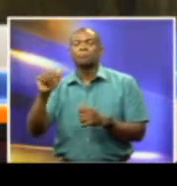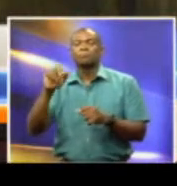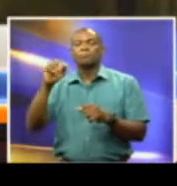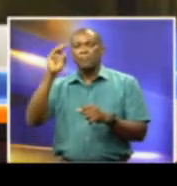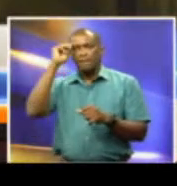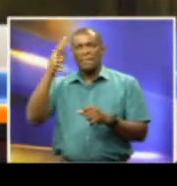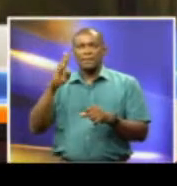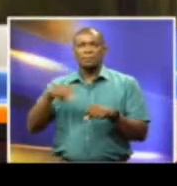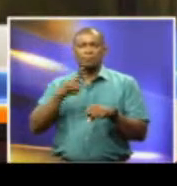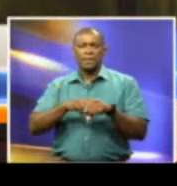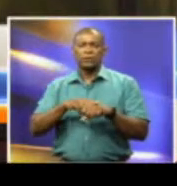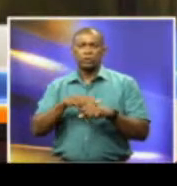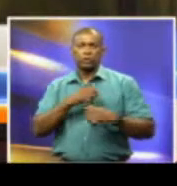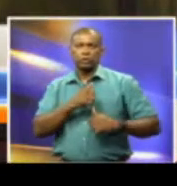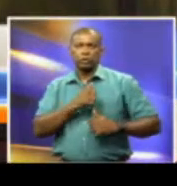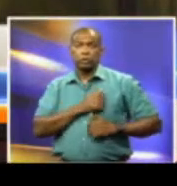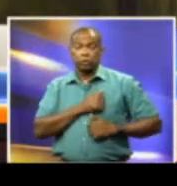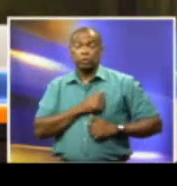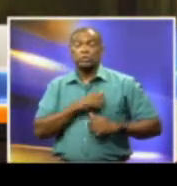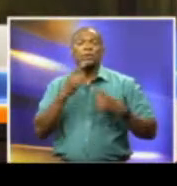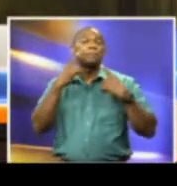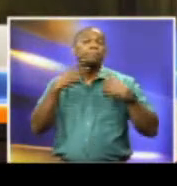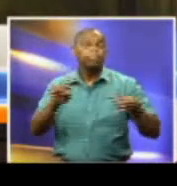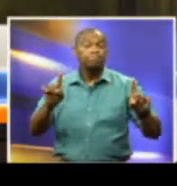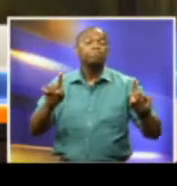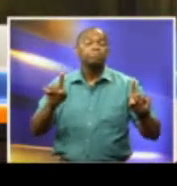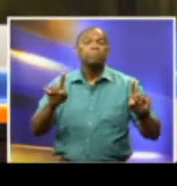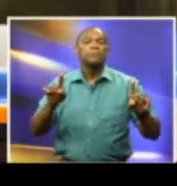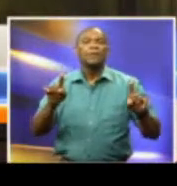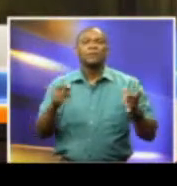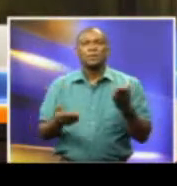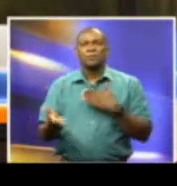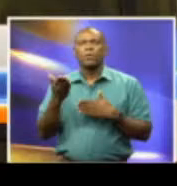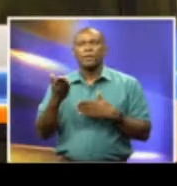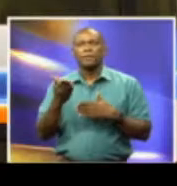Young, made the statement in the Ministry of Health's media briefing this morning.